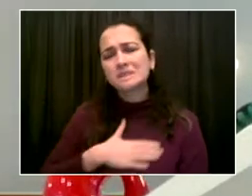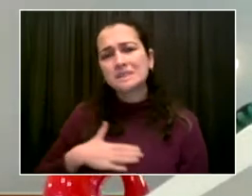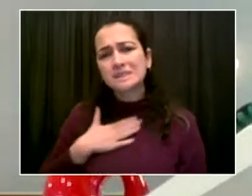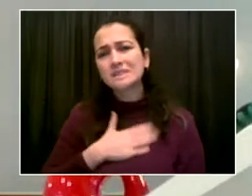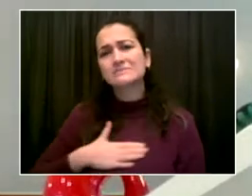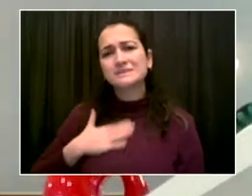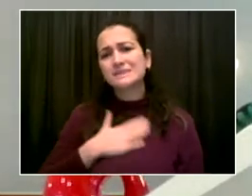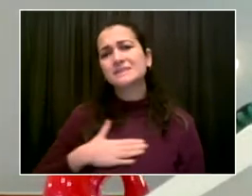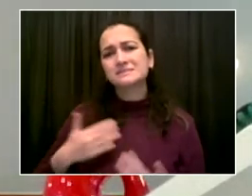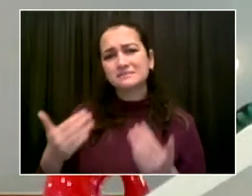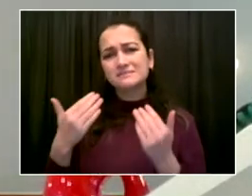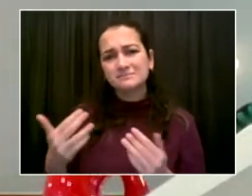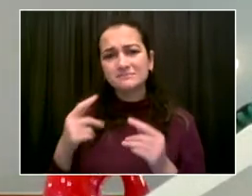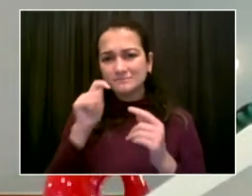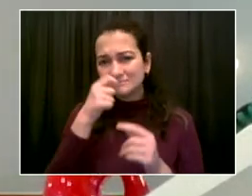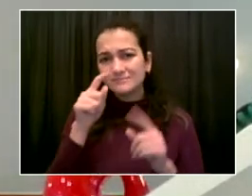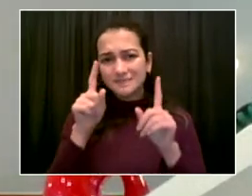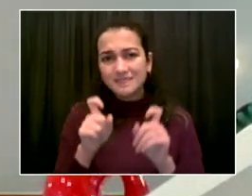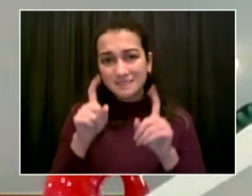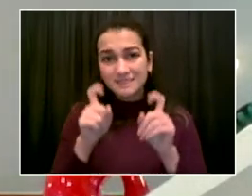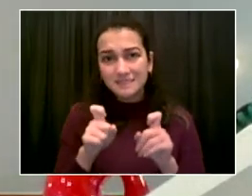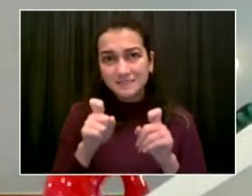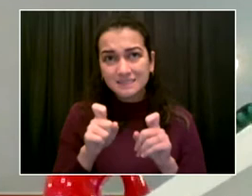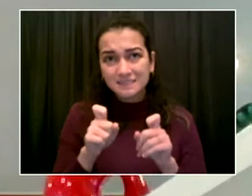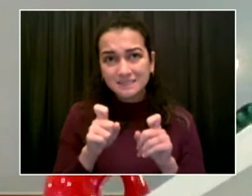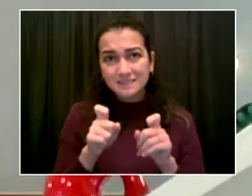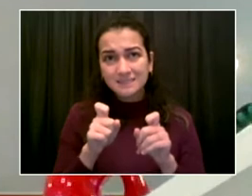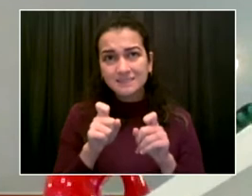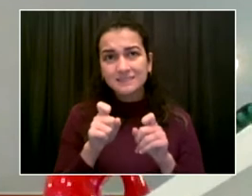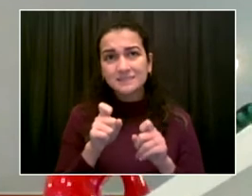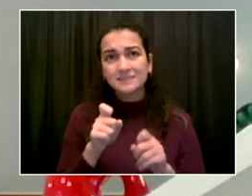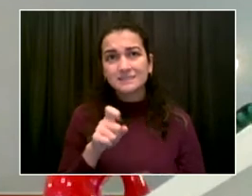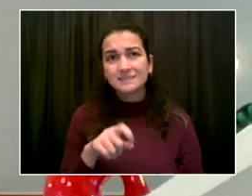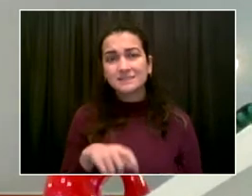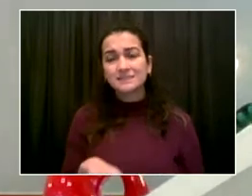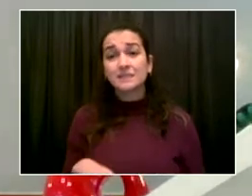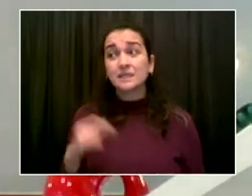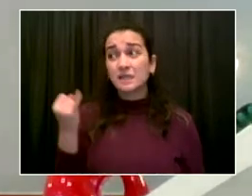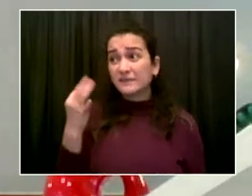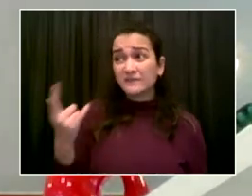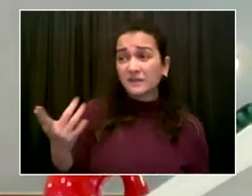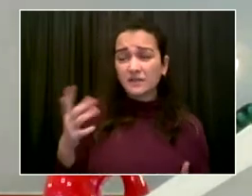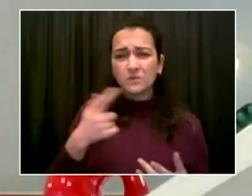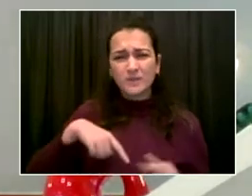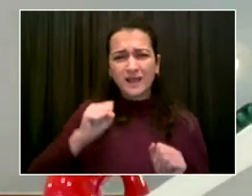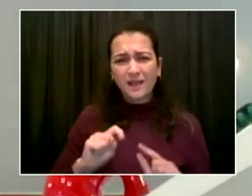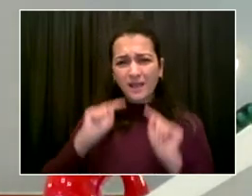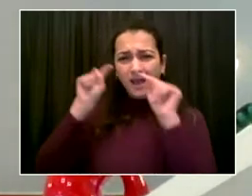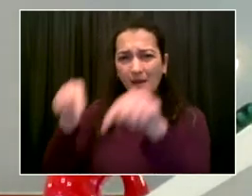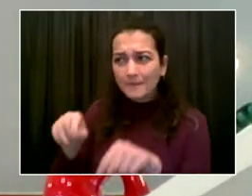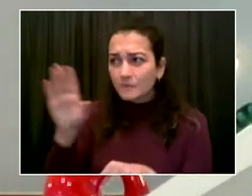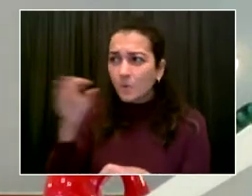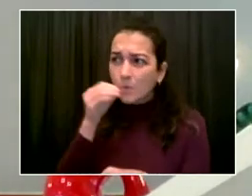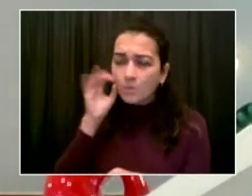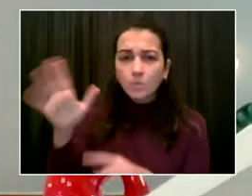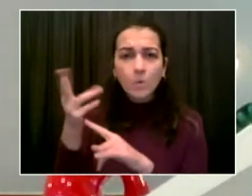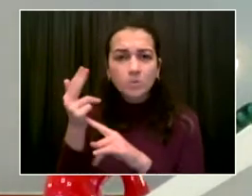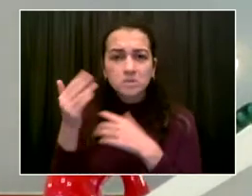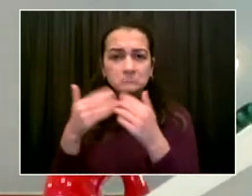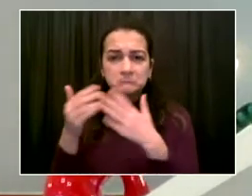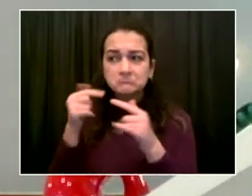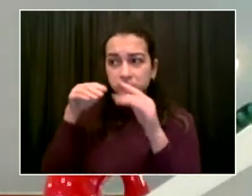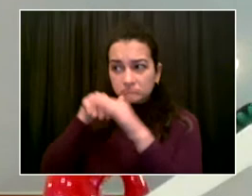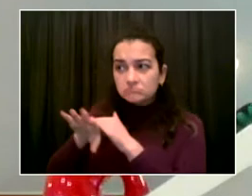doorstep, always free of charge. So that's what we built out now, and that will take us into the holidays as well. With our clear